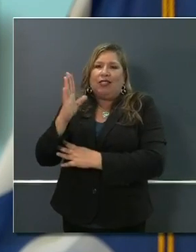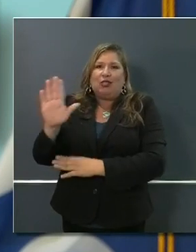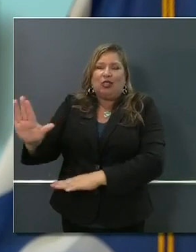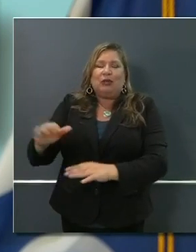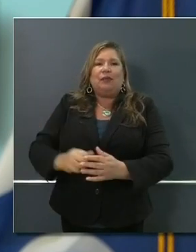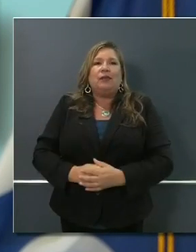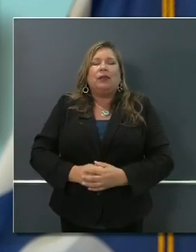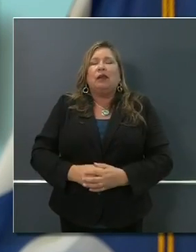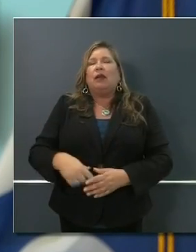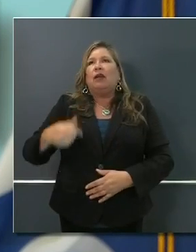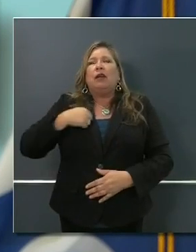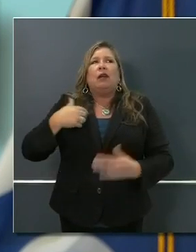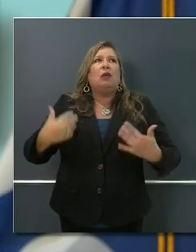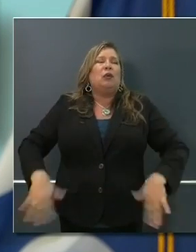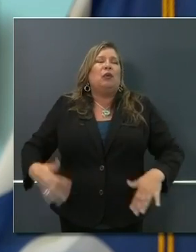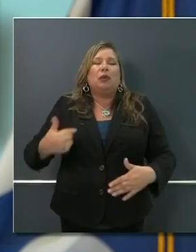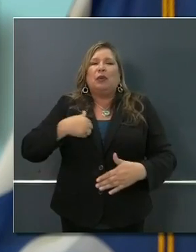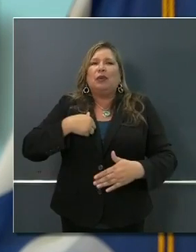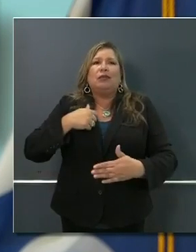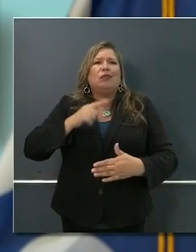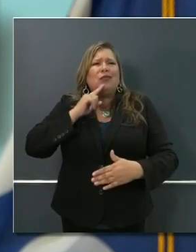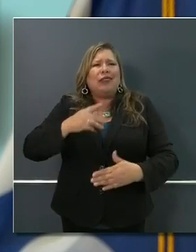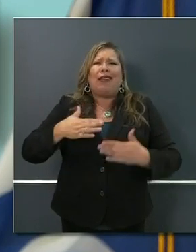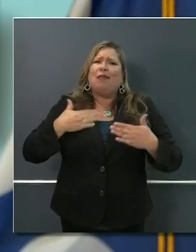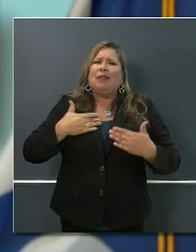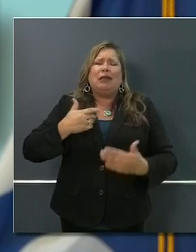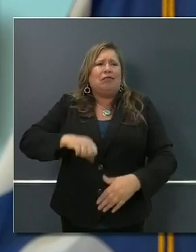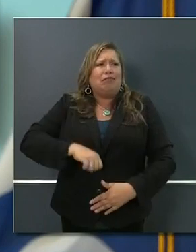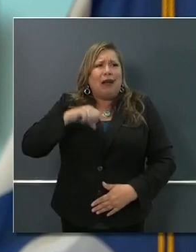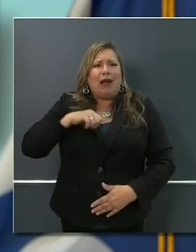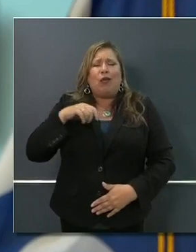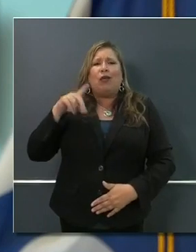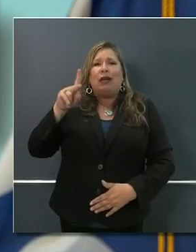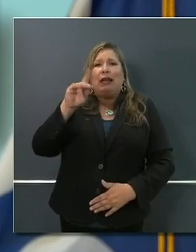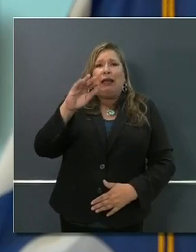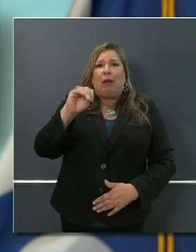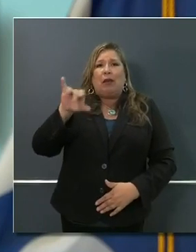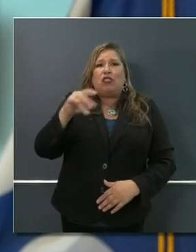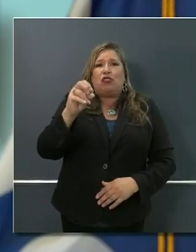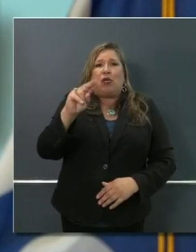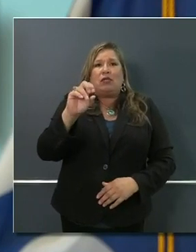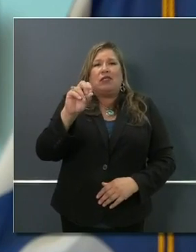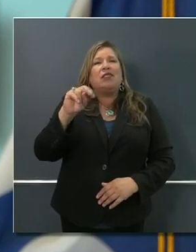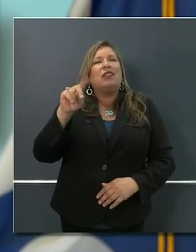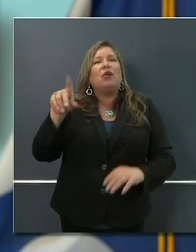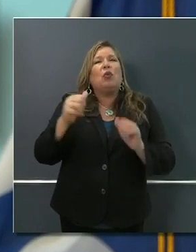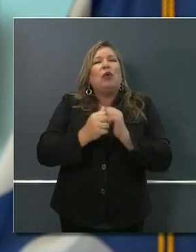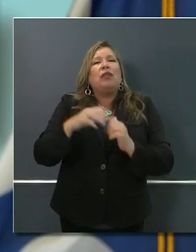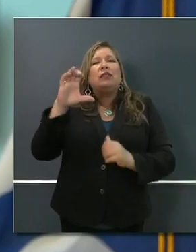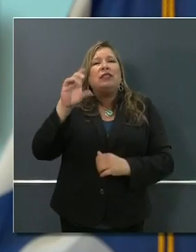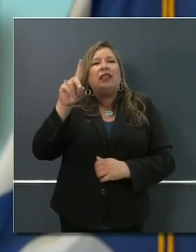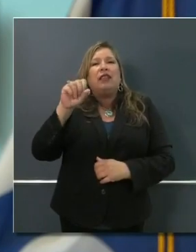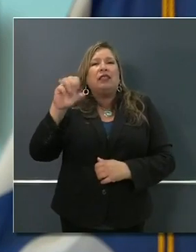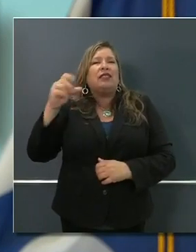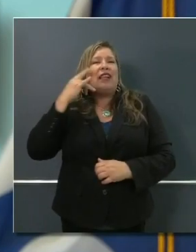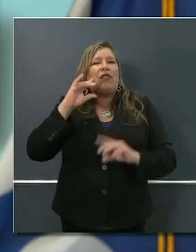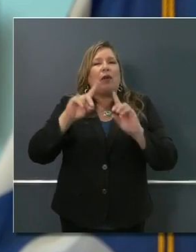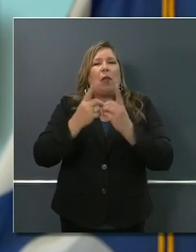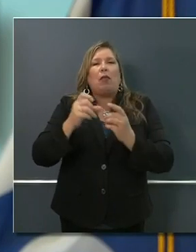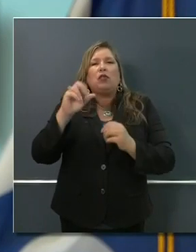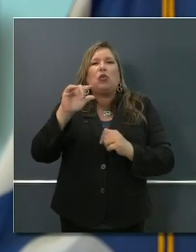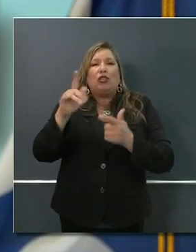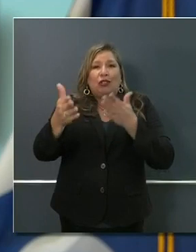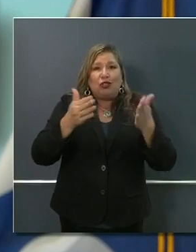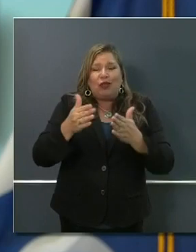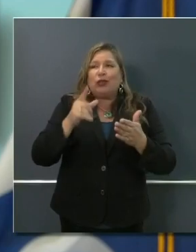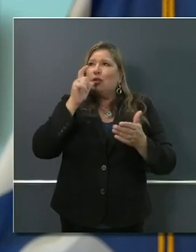proud of the work that Kim Johnson's done at the Department of Social Services to help organize and set up that program. The framework for that